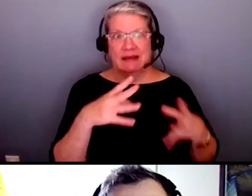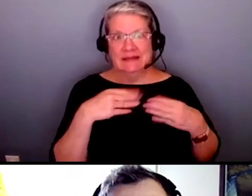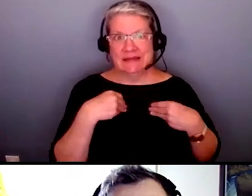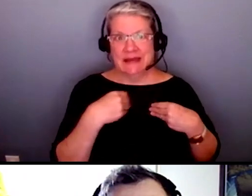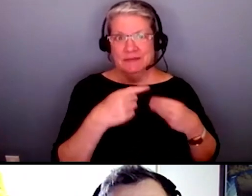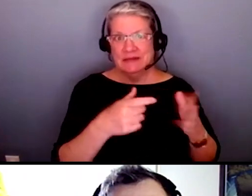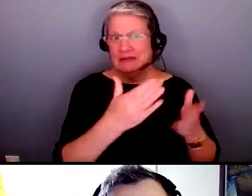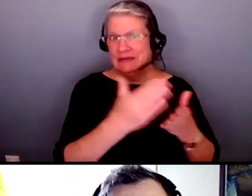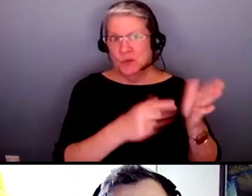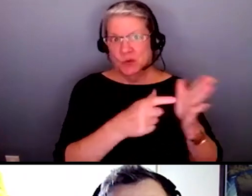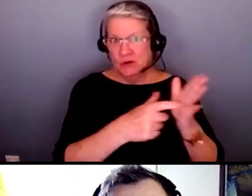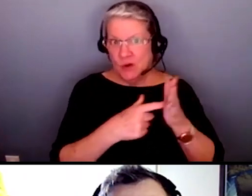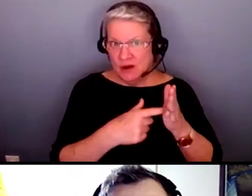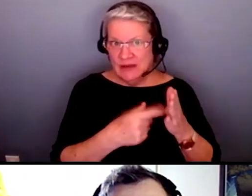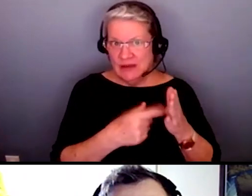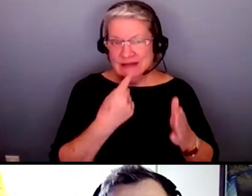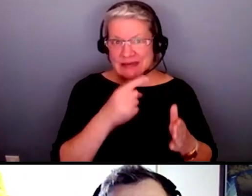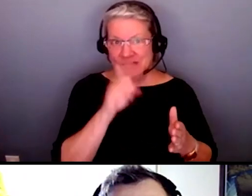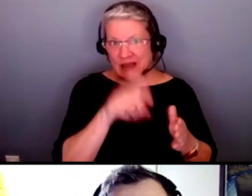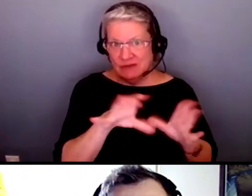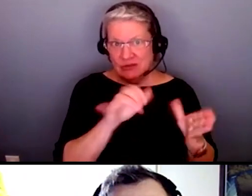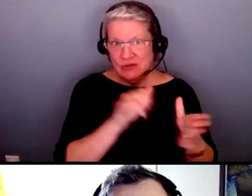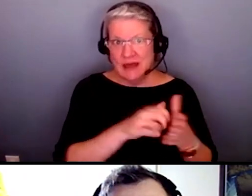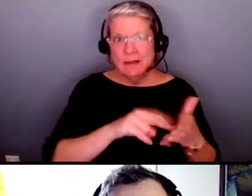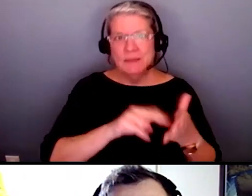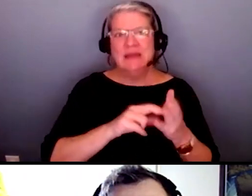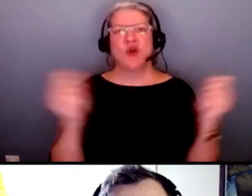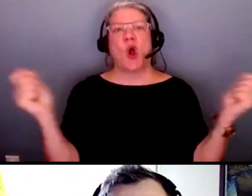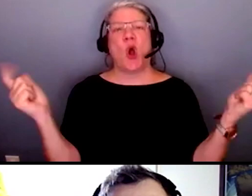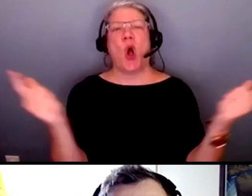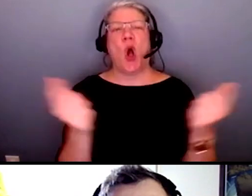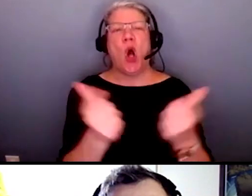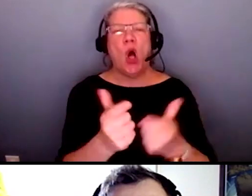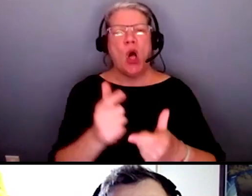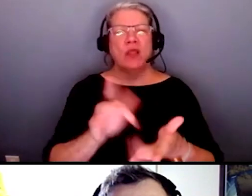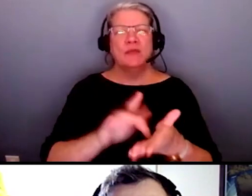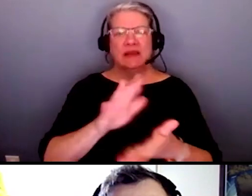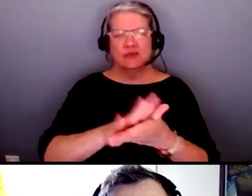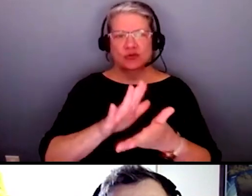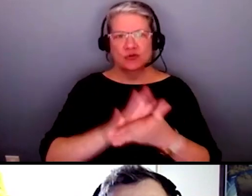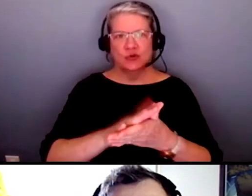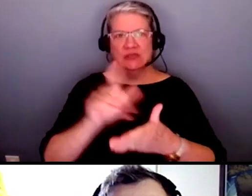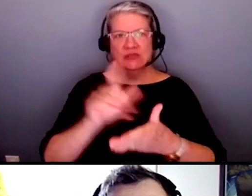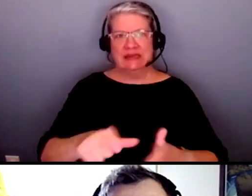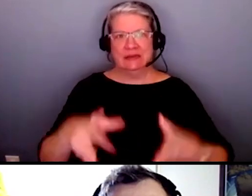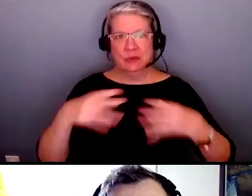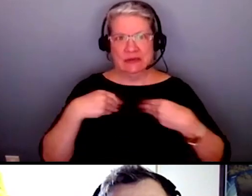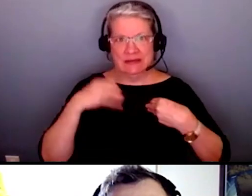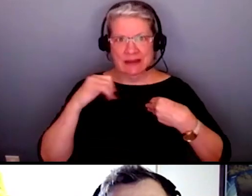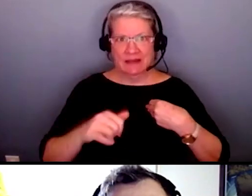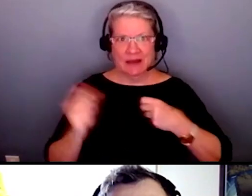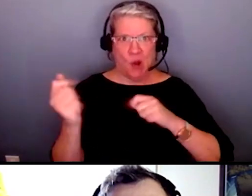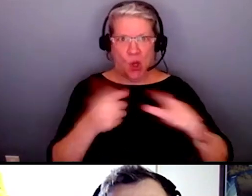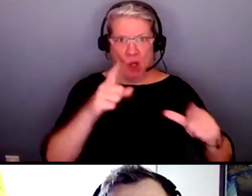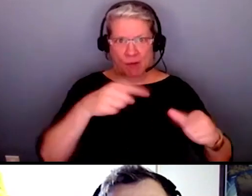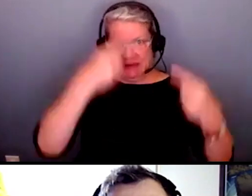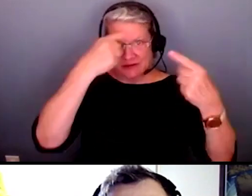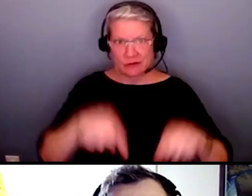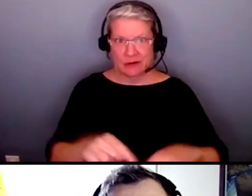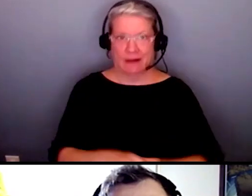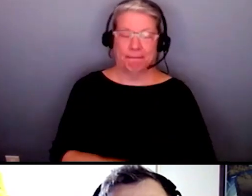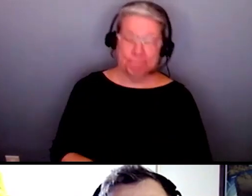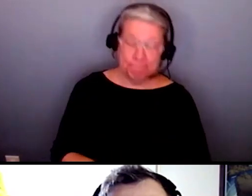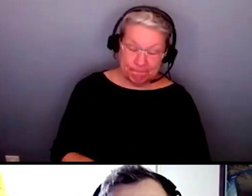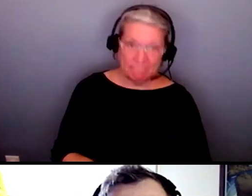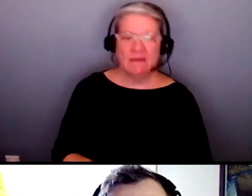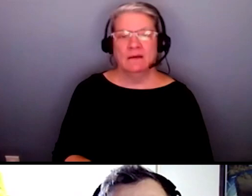that says you have to do this means all of the medical schools in the united states would have to do that um that being said